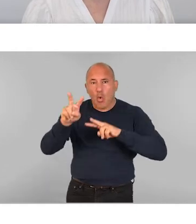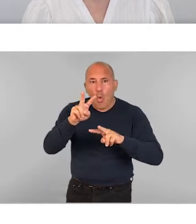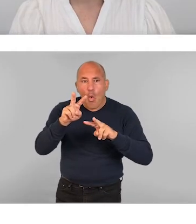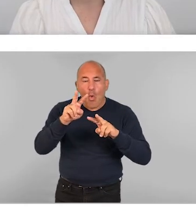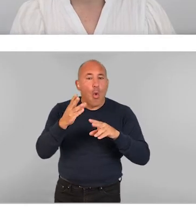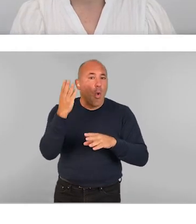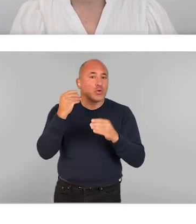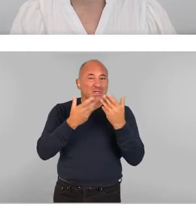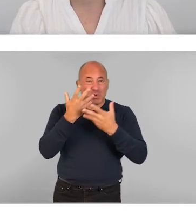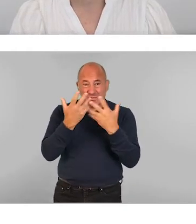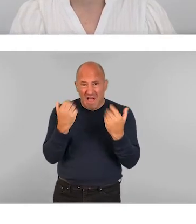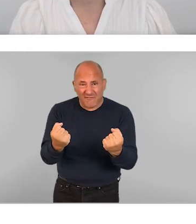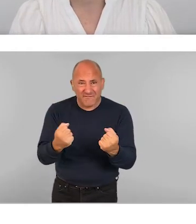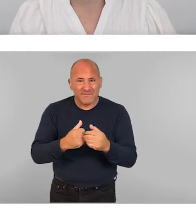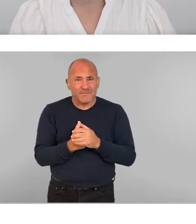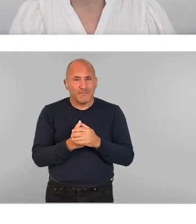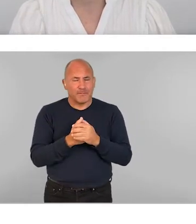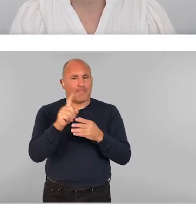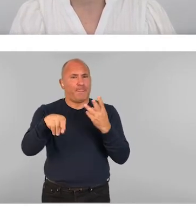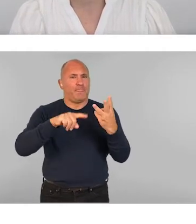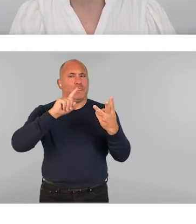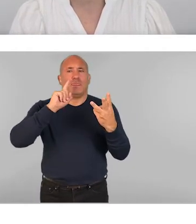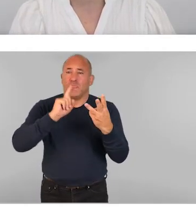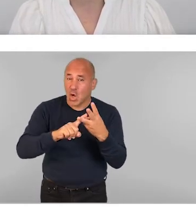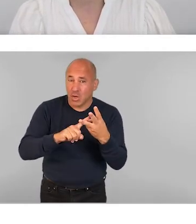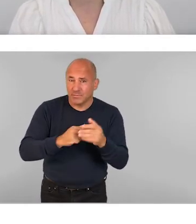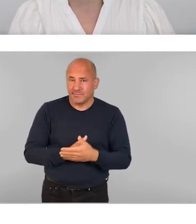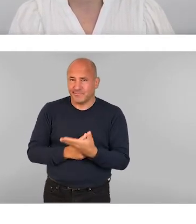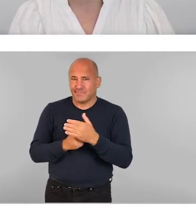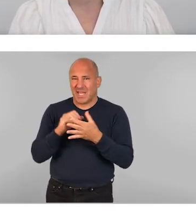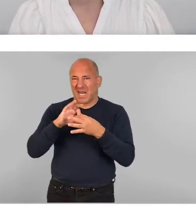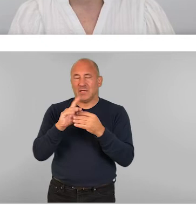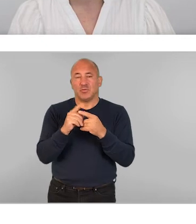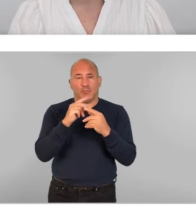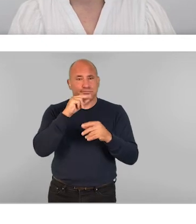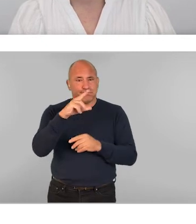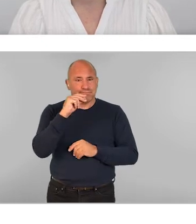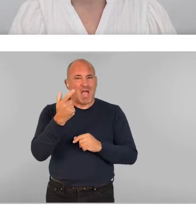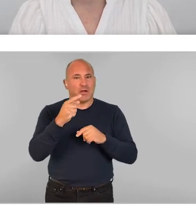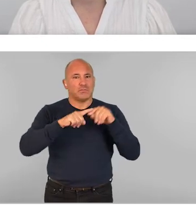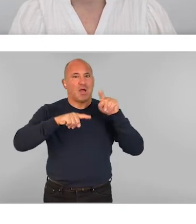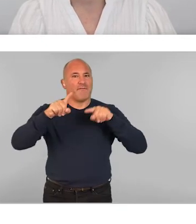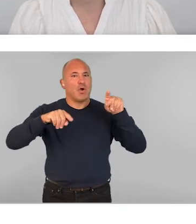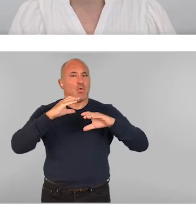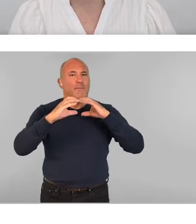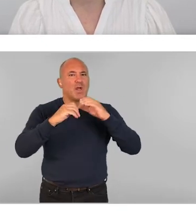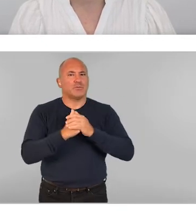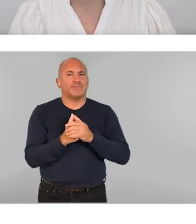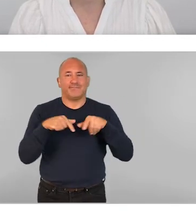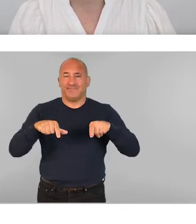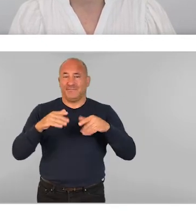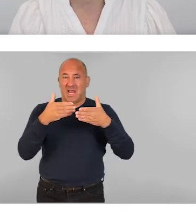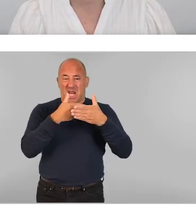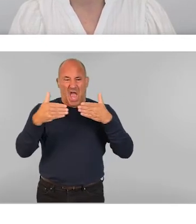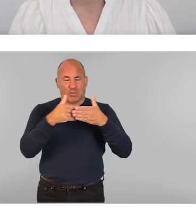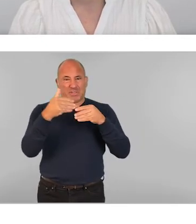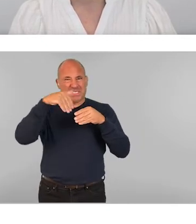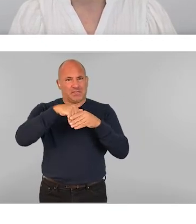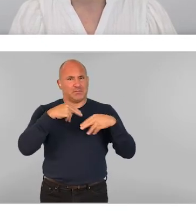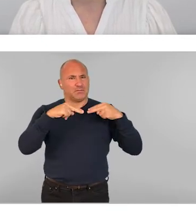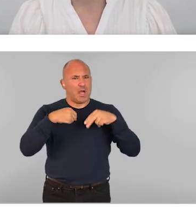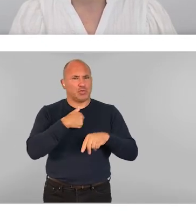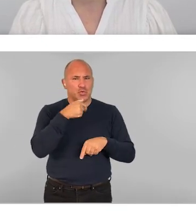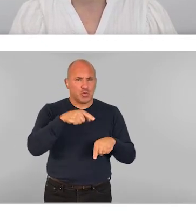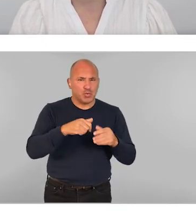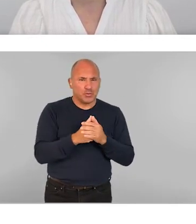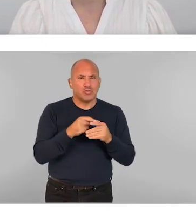Our third finding relates to inclusive diction and diverse communication. Here, we are referring to how language is used within dance that